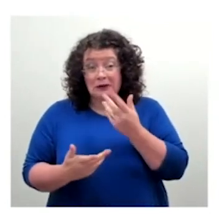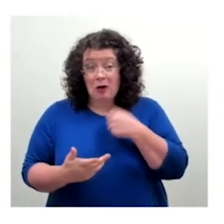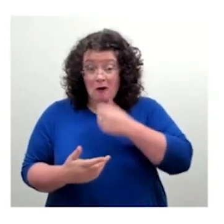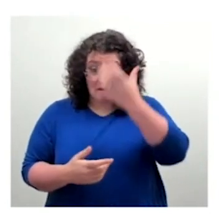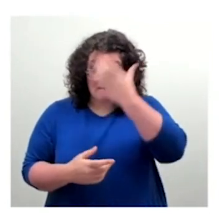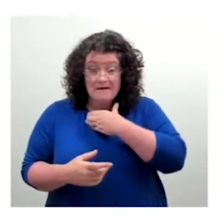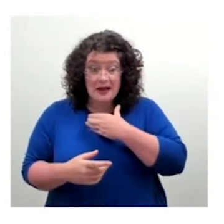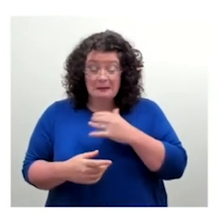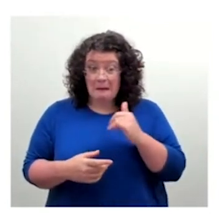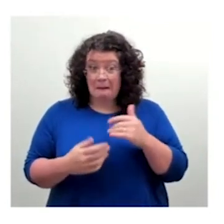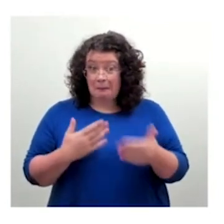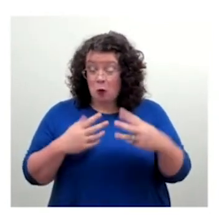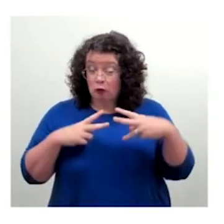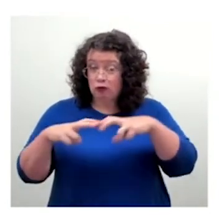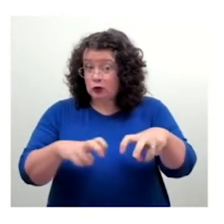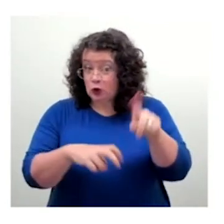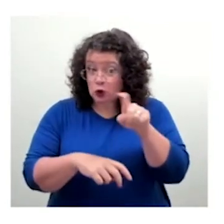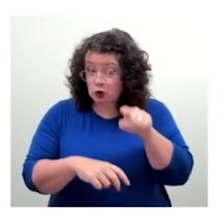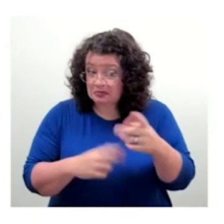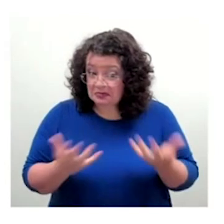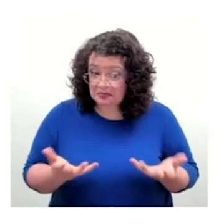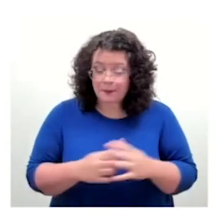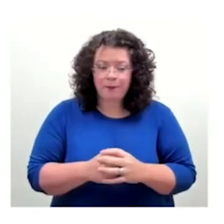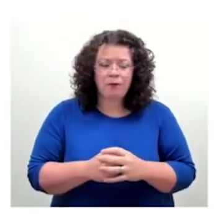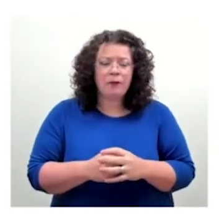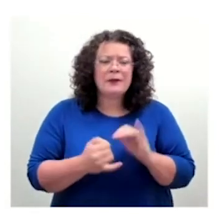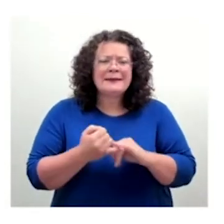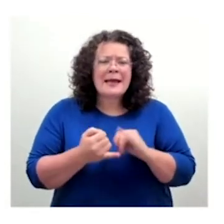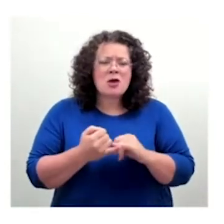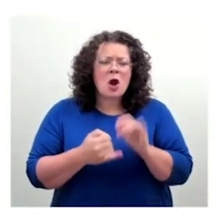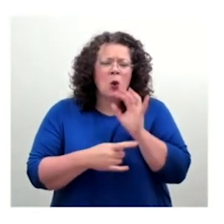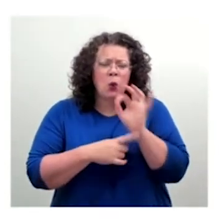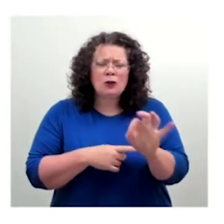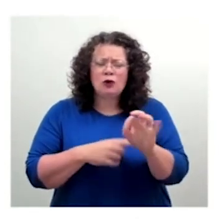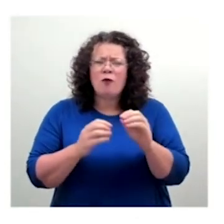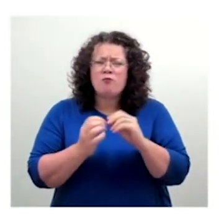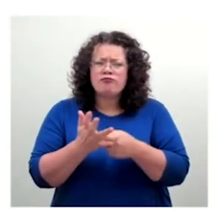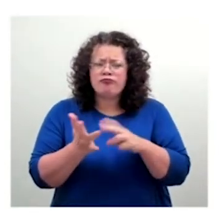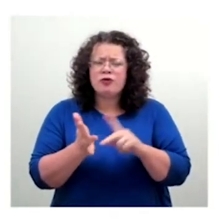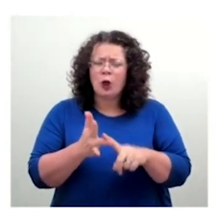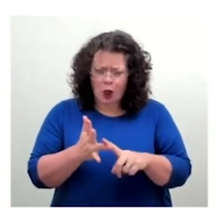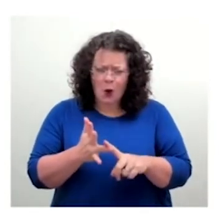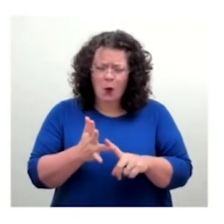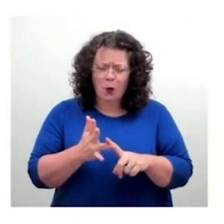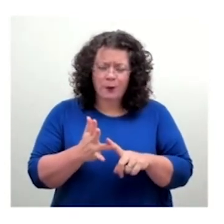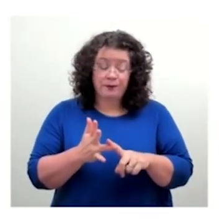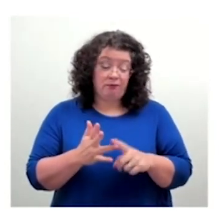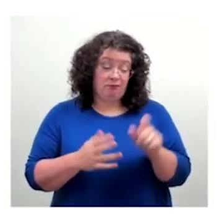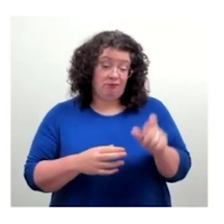no-nos are there in terms of typography design? Do you have a particular non-favourite?